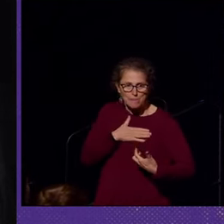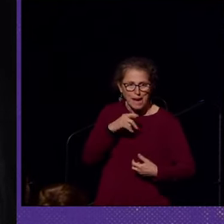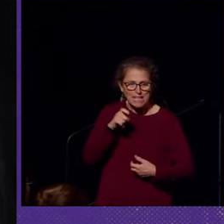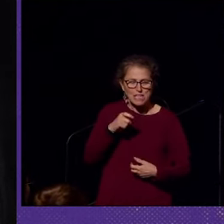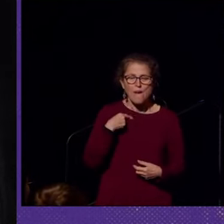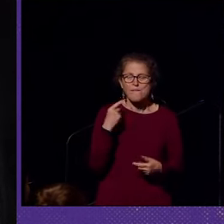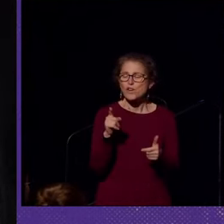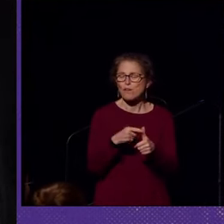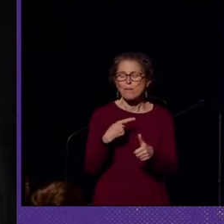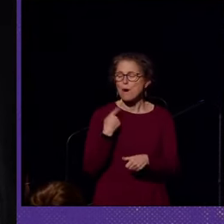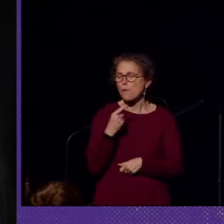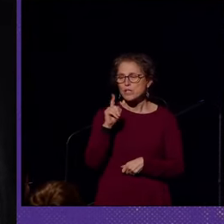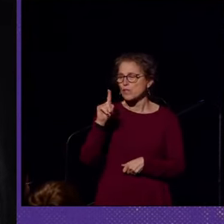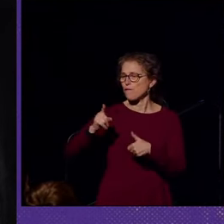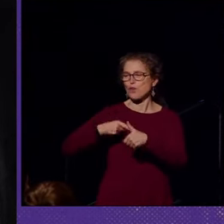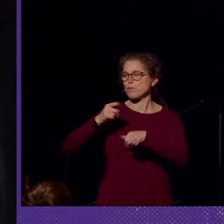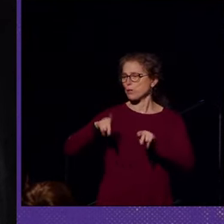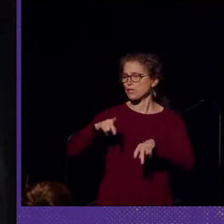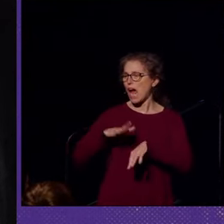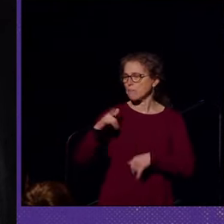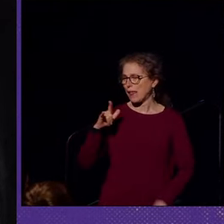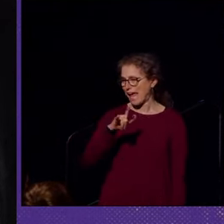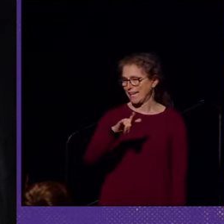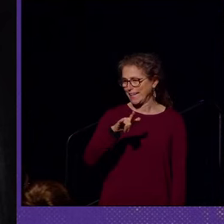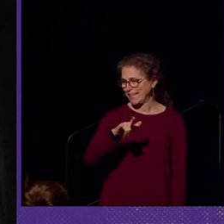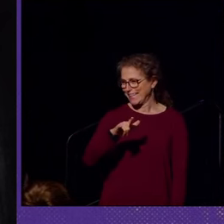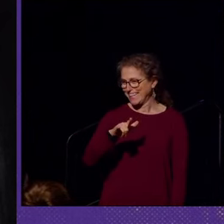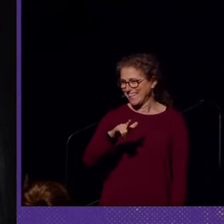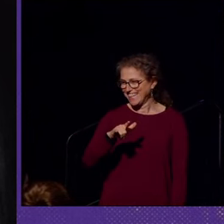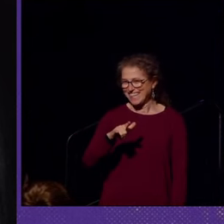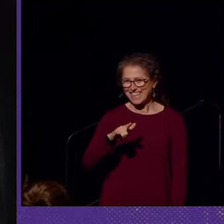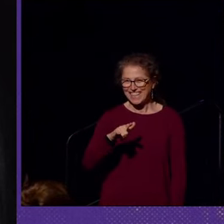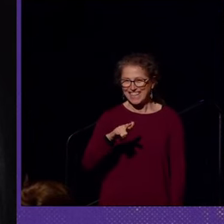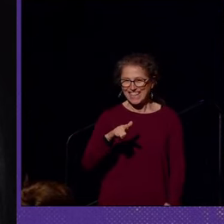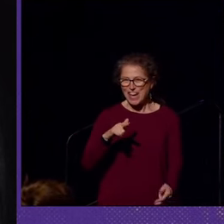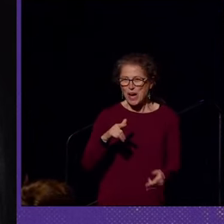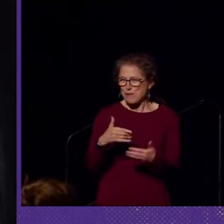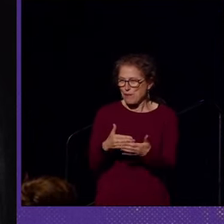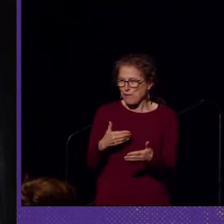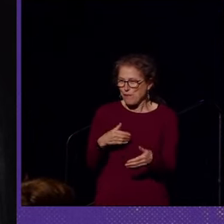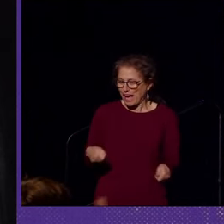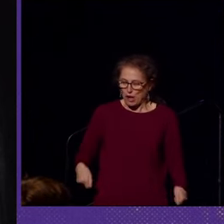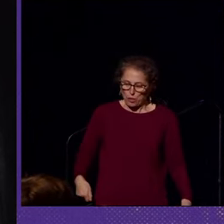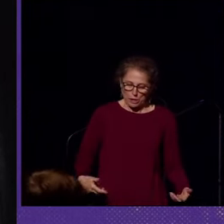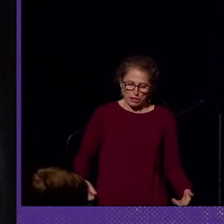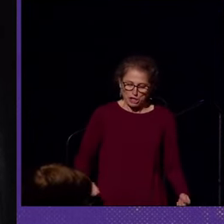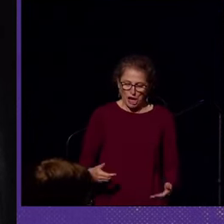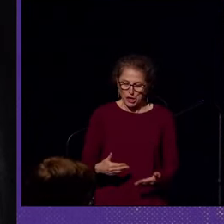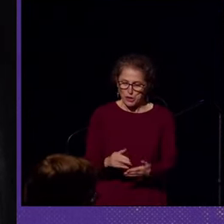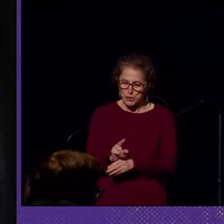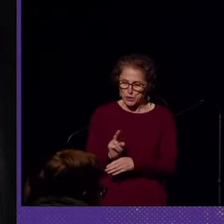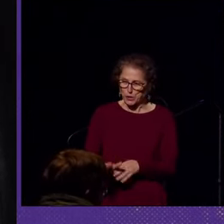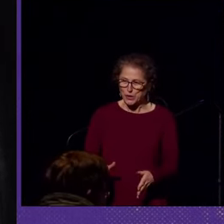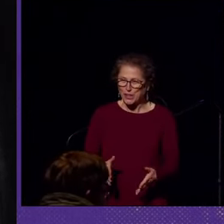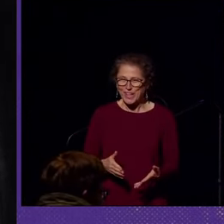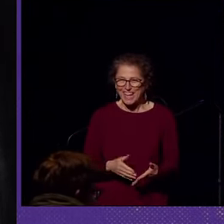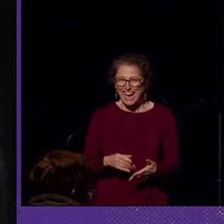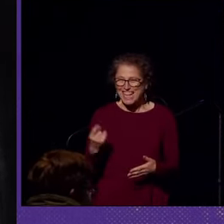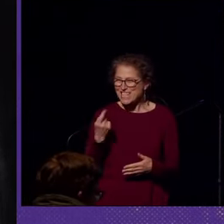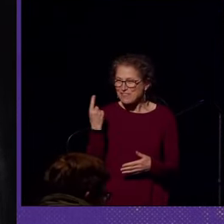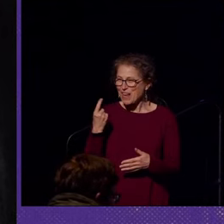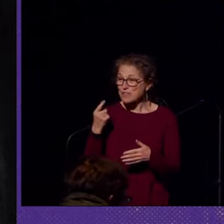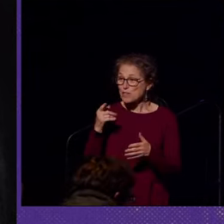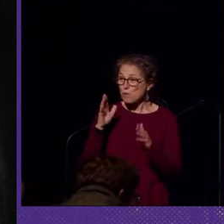first of all, I'm always the first person on the plane, even before wheelchair users. And sometimes their way of communicating